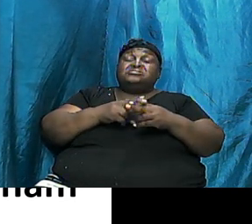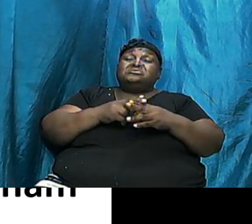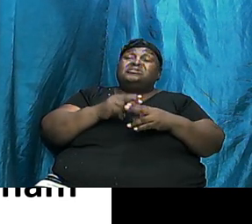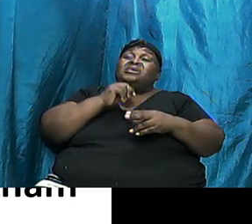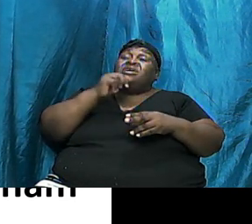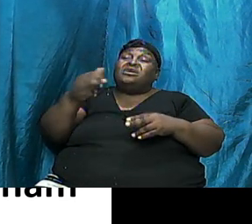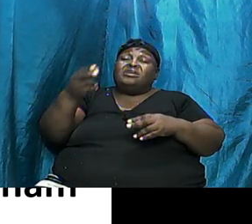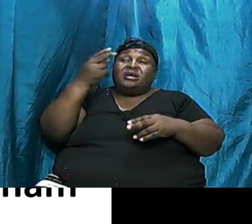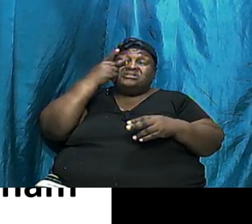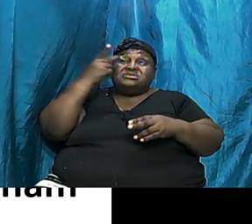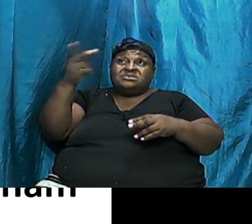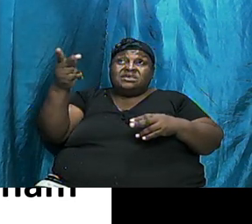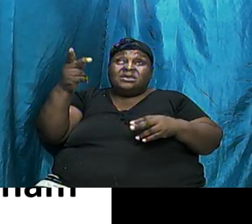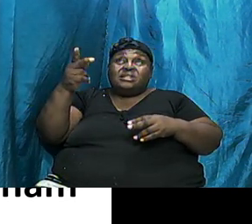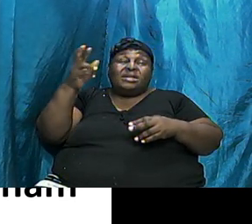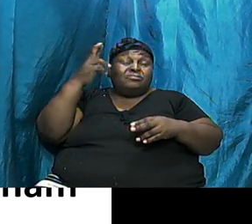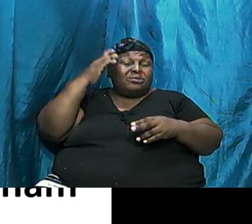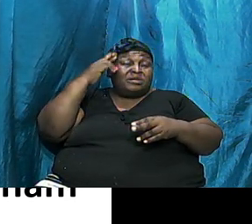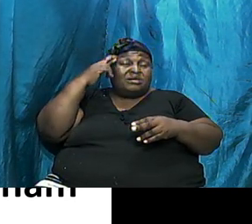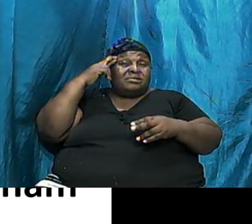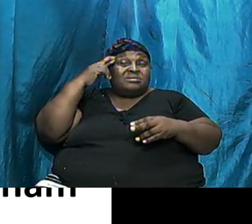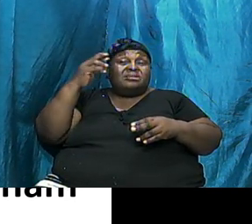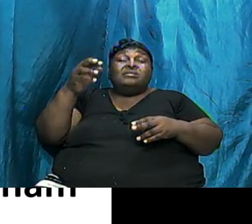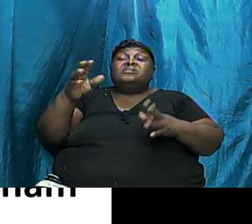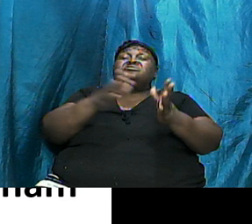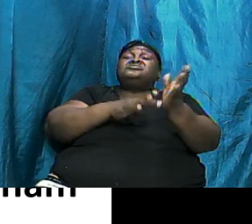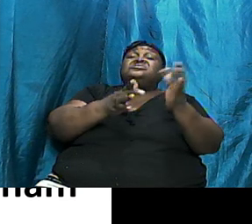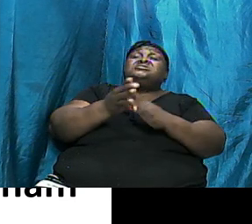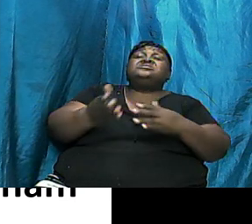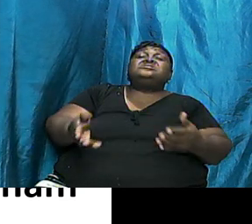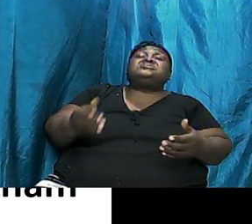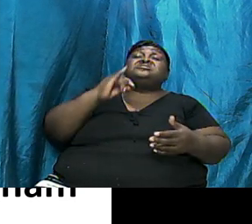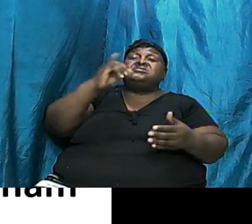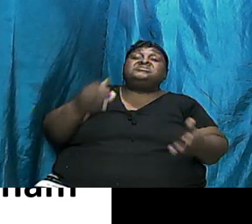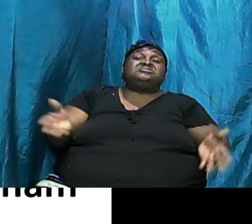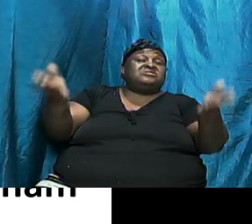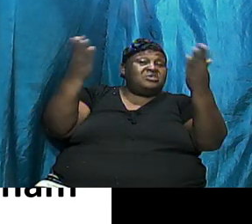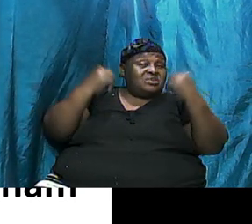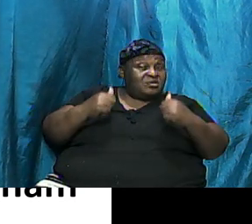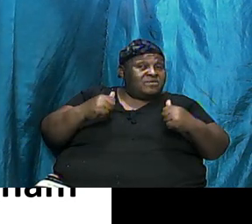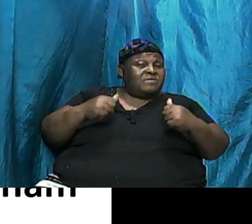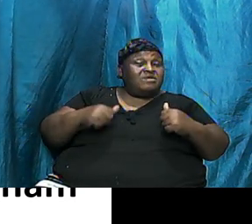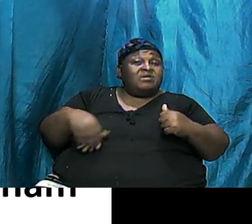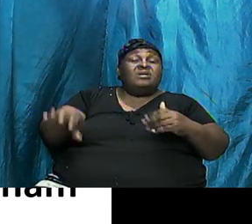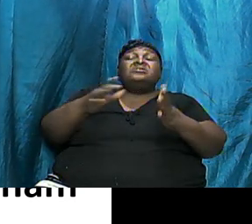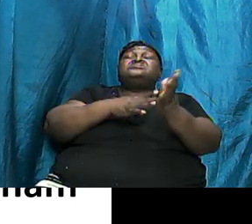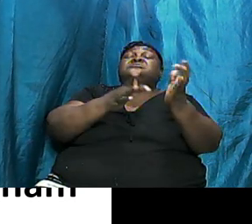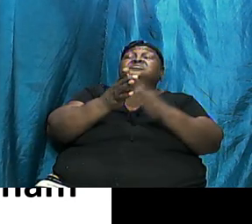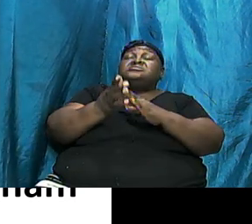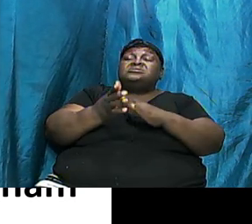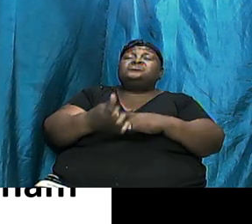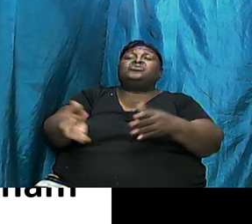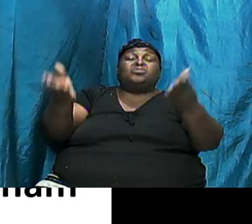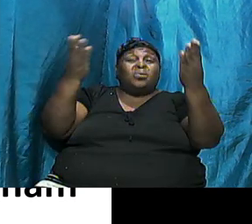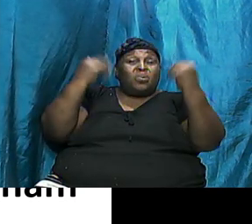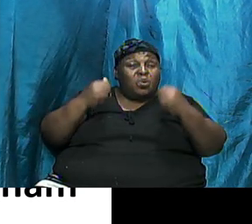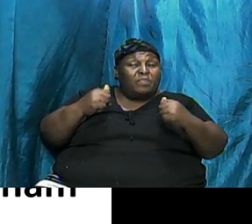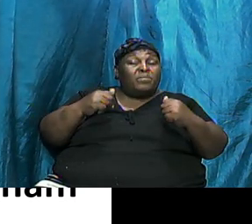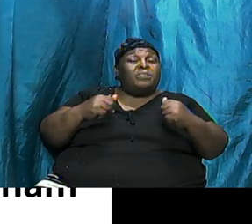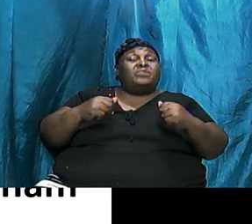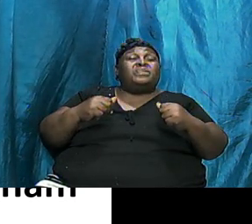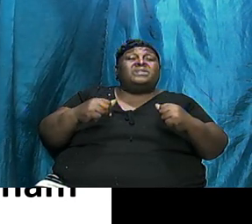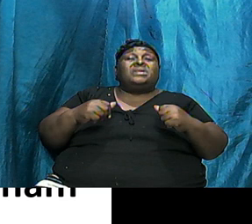Recognized Until Messiah The Prince Is Here And He Will Come Brothers And Sisters He Is Coming